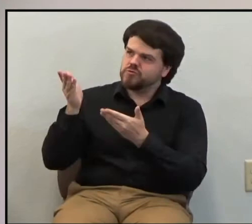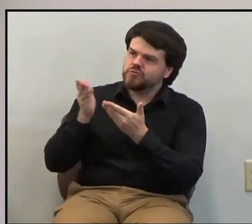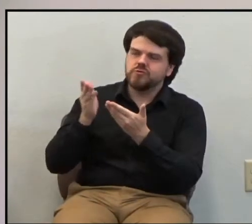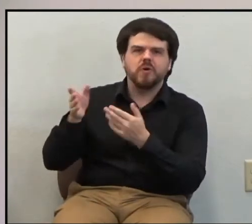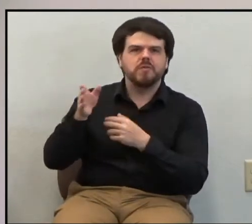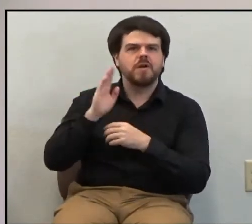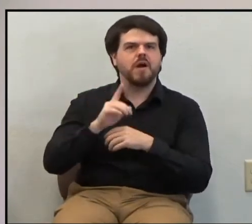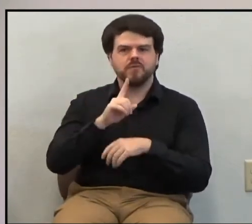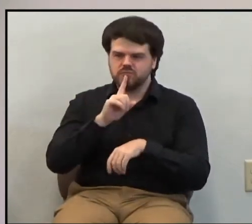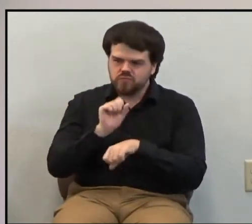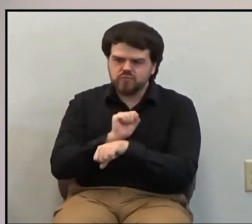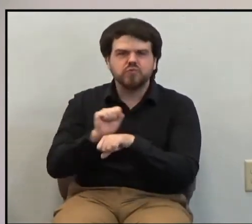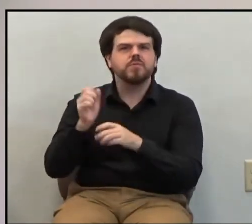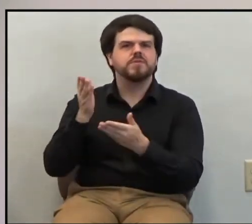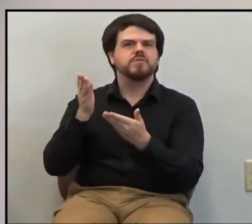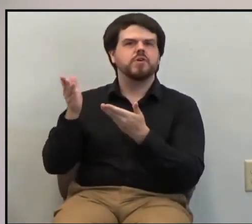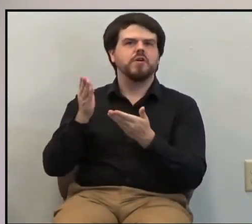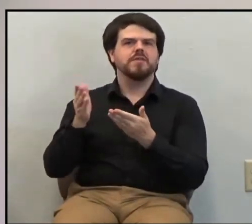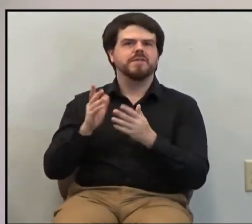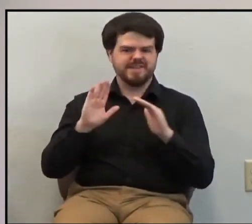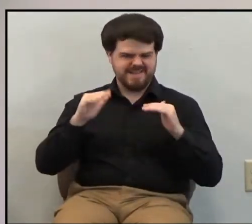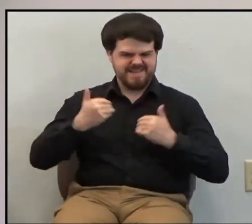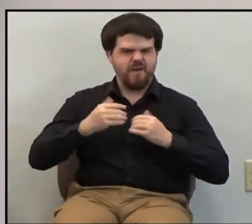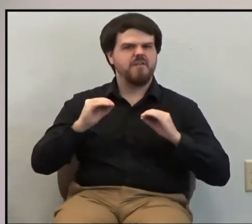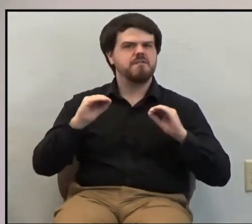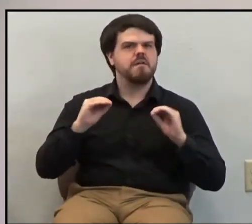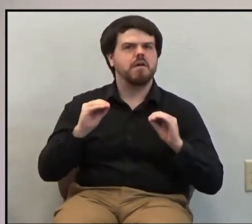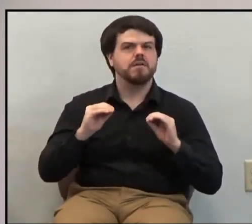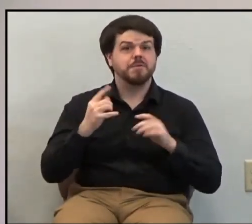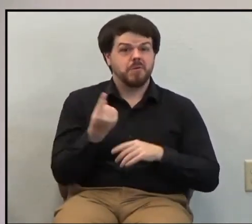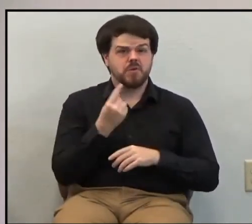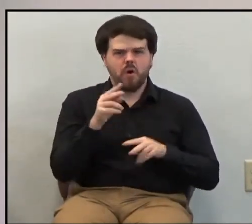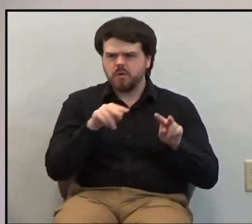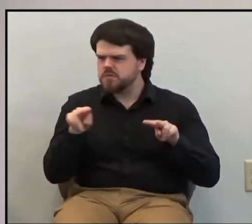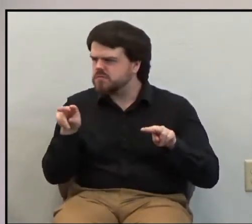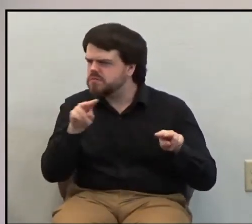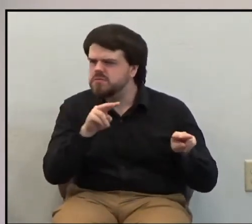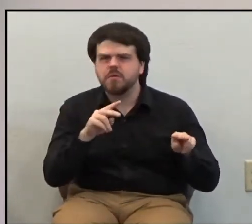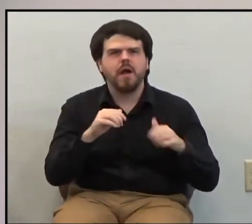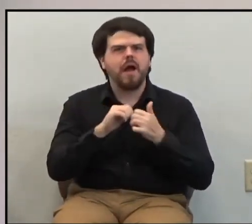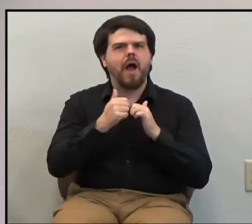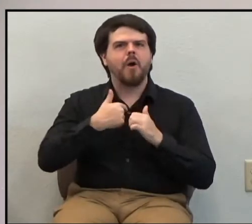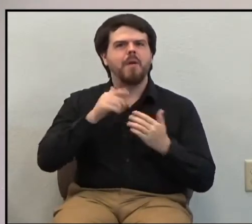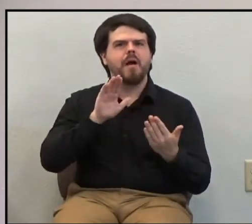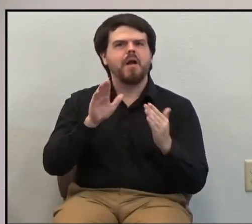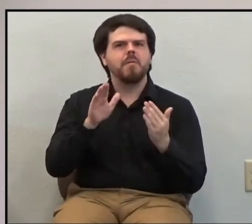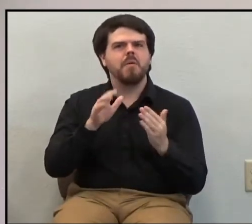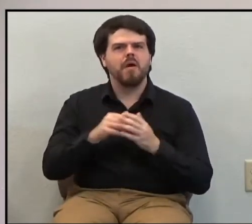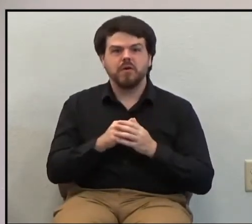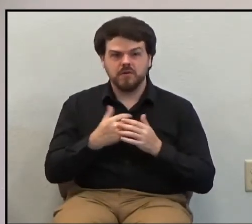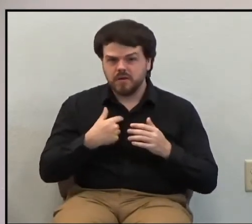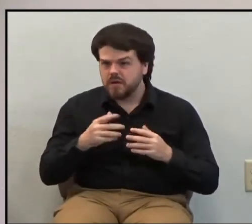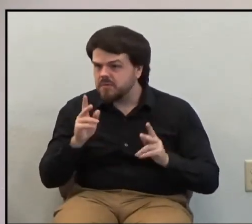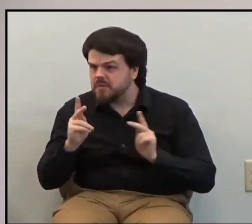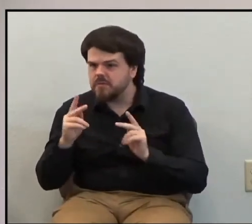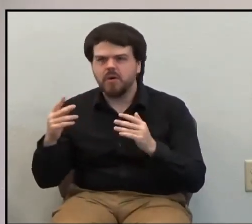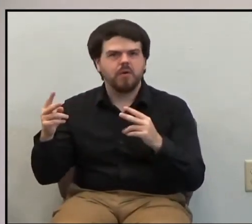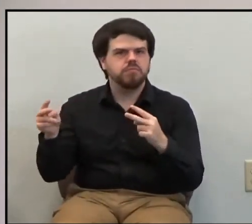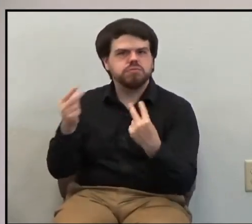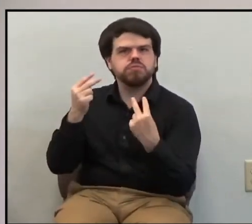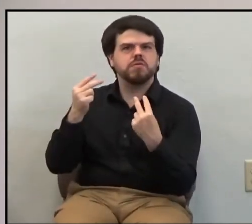servant of God, the selfless servant of God, but he was always looking around, how am I doing? Am I getting the attention that